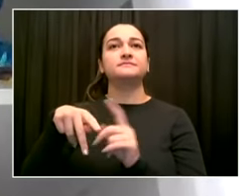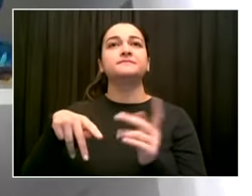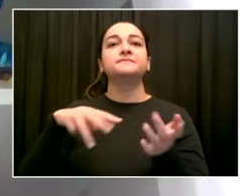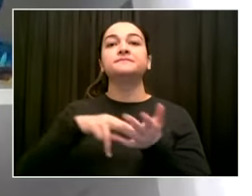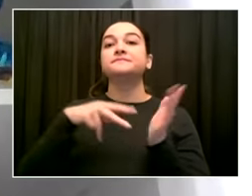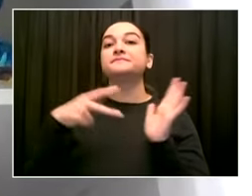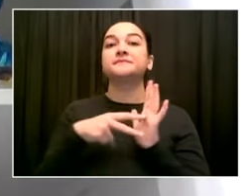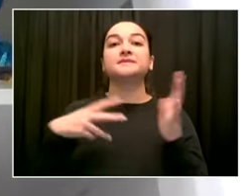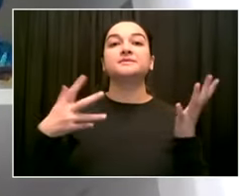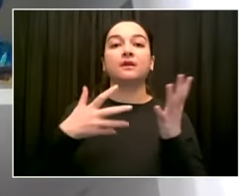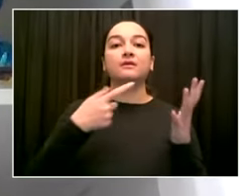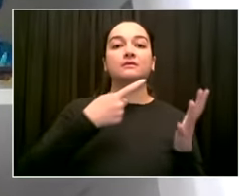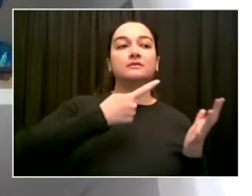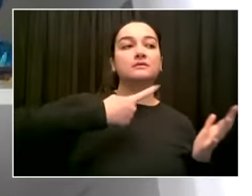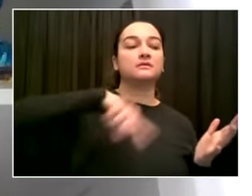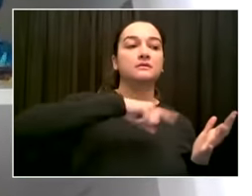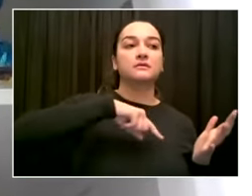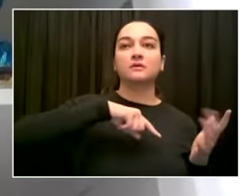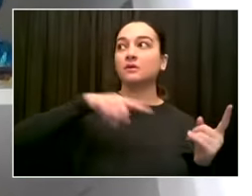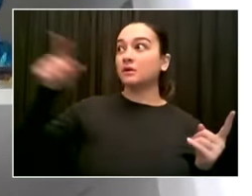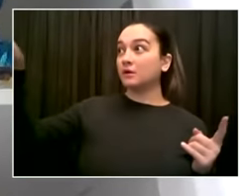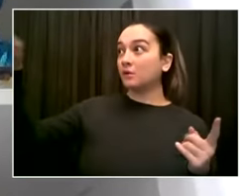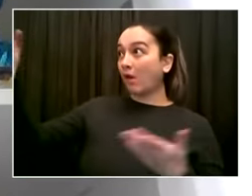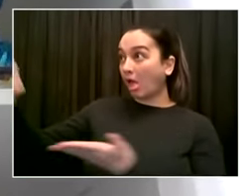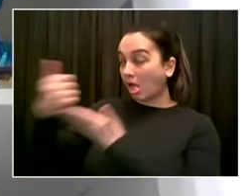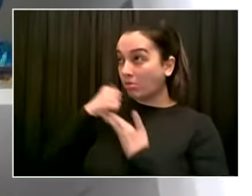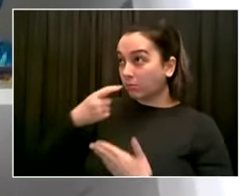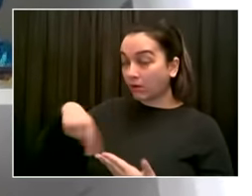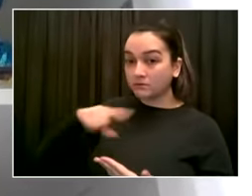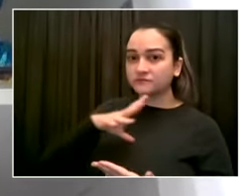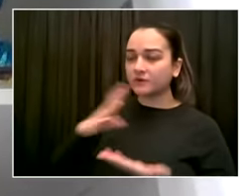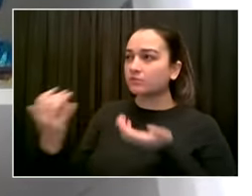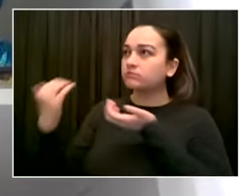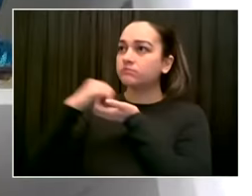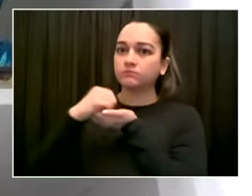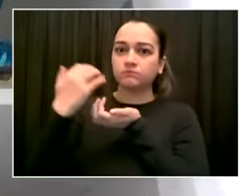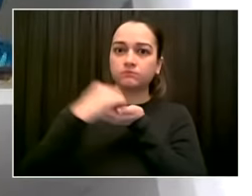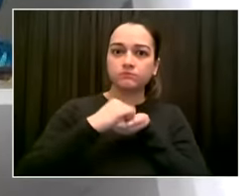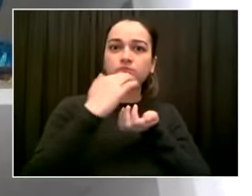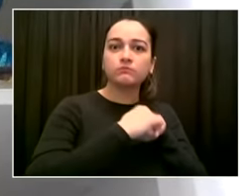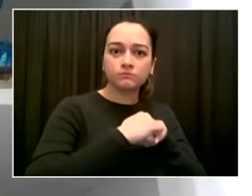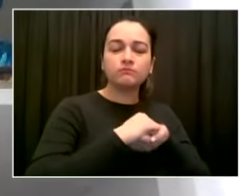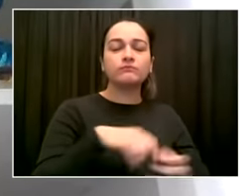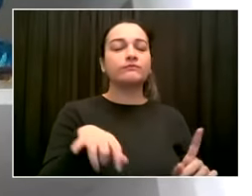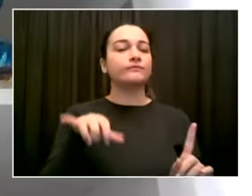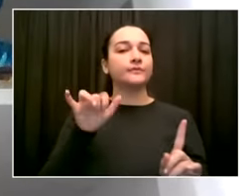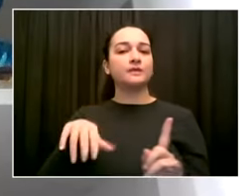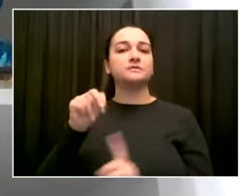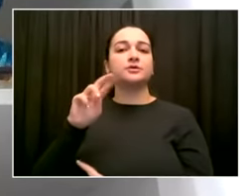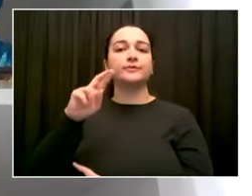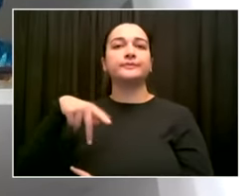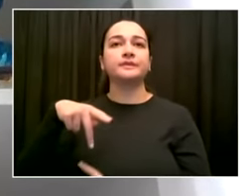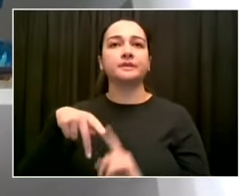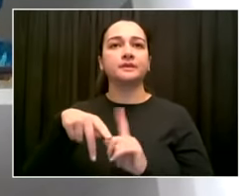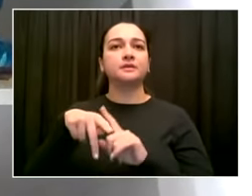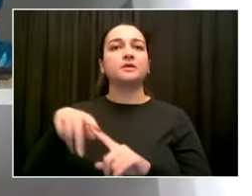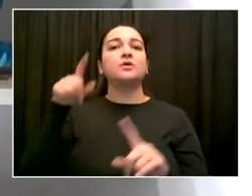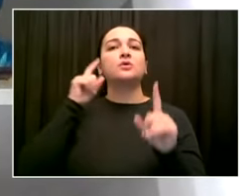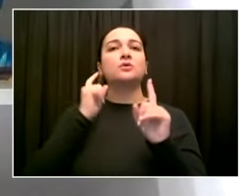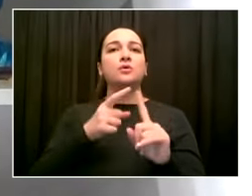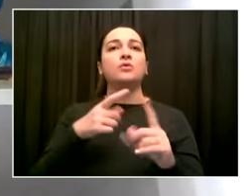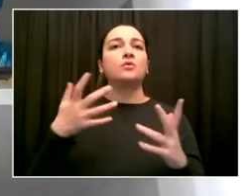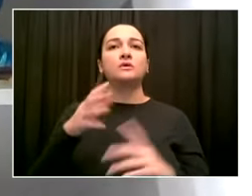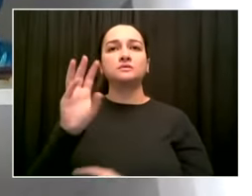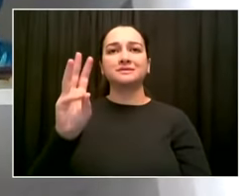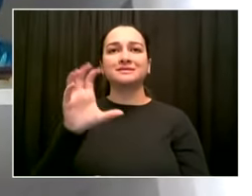and small businesses. And we are confident that we're going to reach 600,000 New Yorkers, as the mayor mentioned, 200,000 of those being New